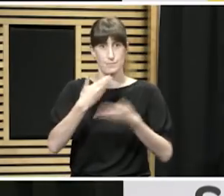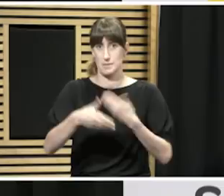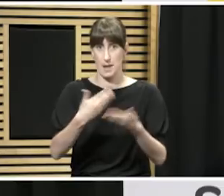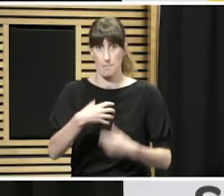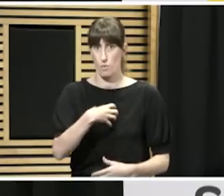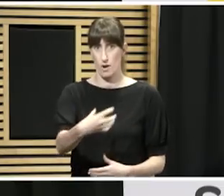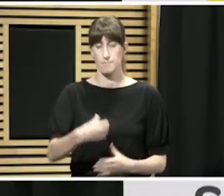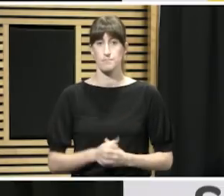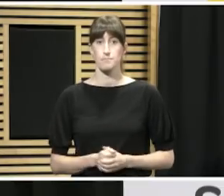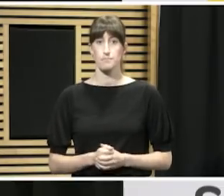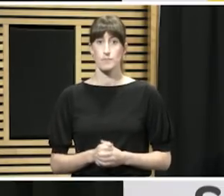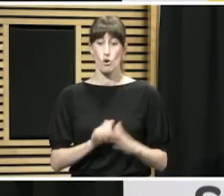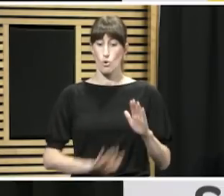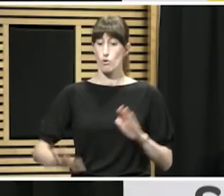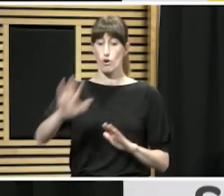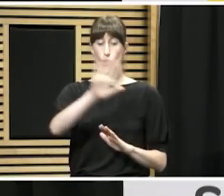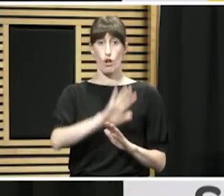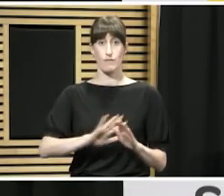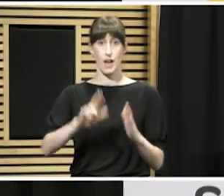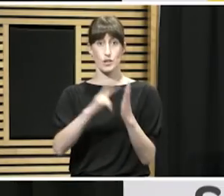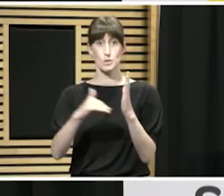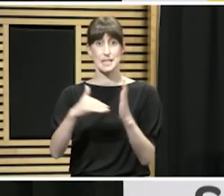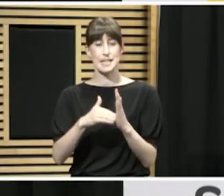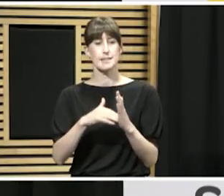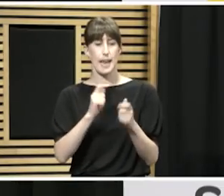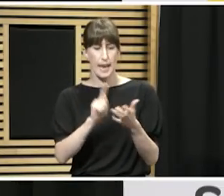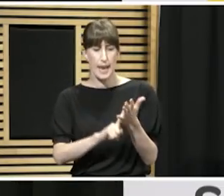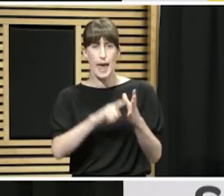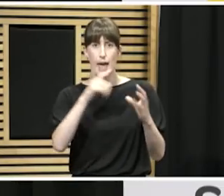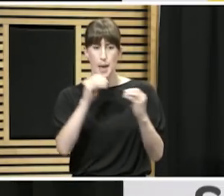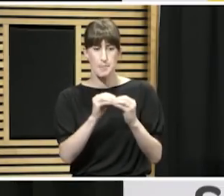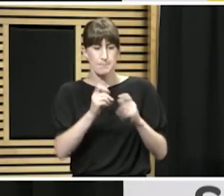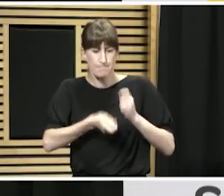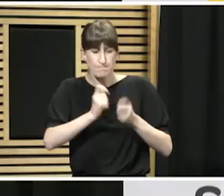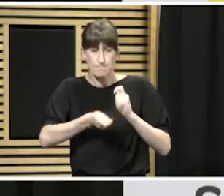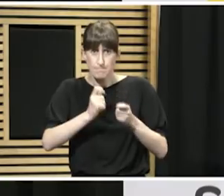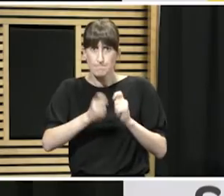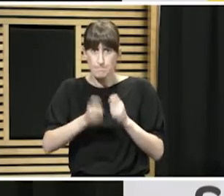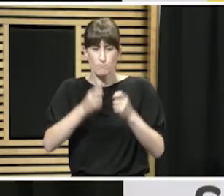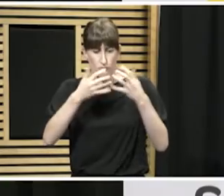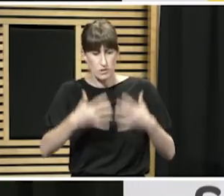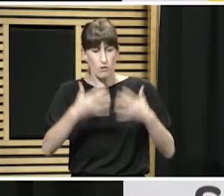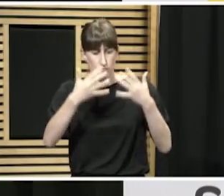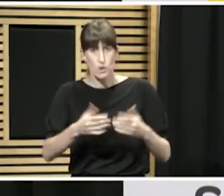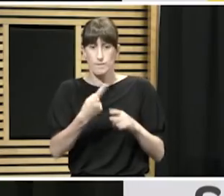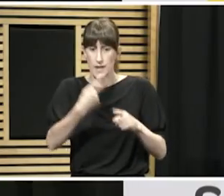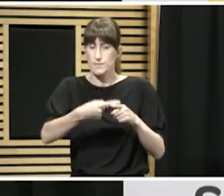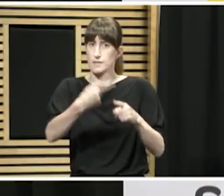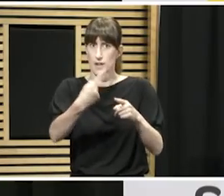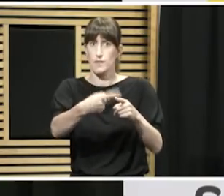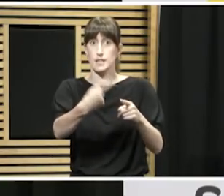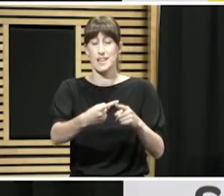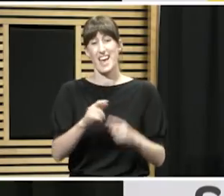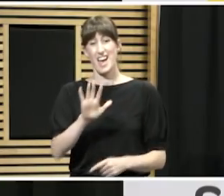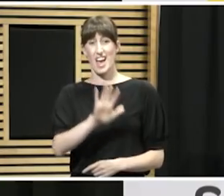Our laboratories around the country continue to process and report test results quickly and over the last seven days the average daily test number